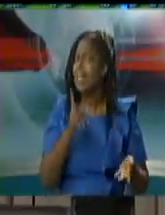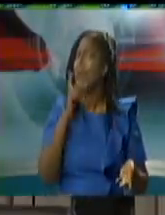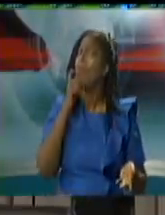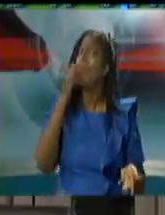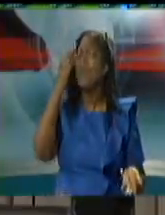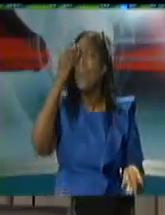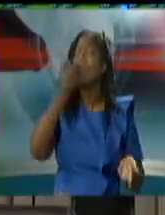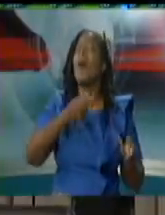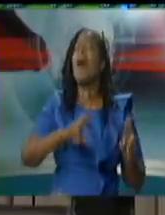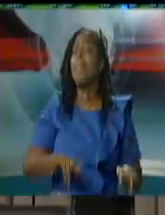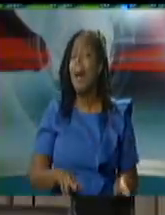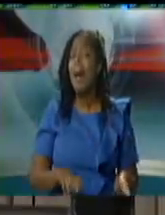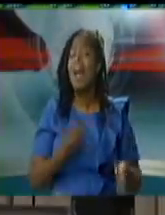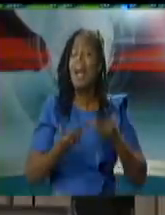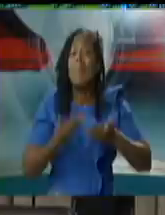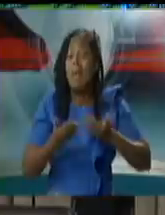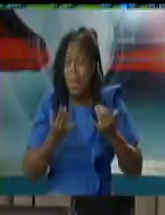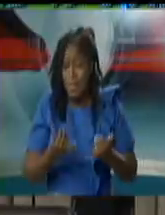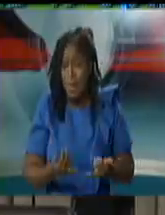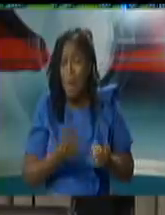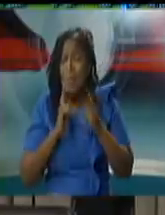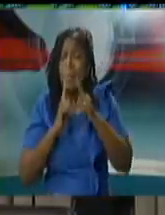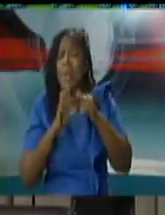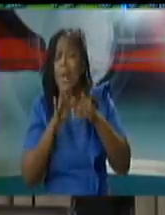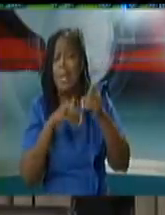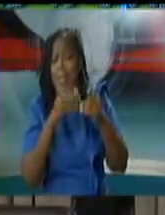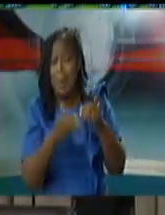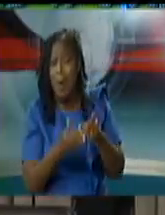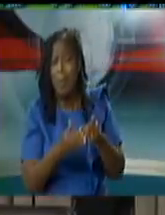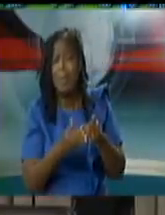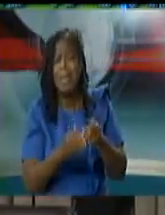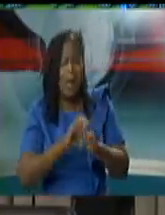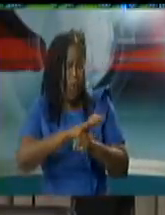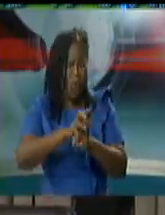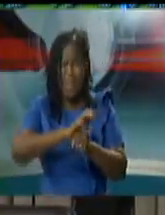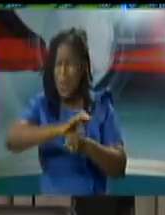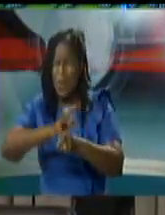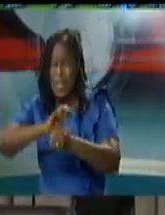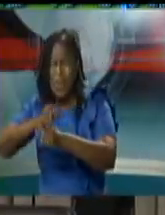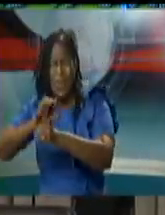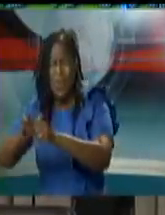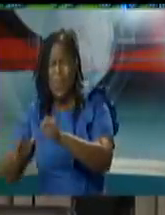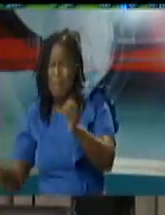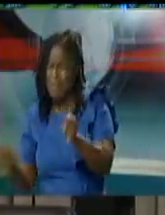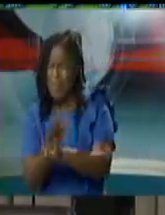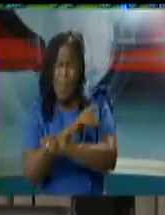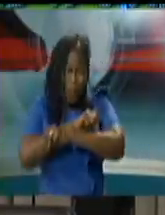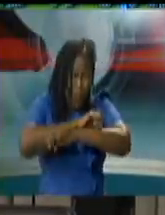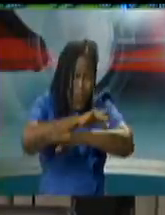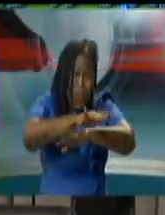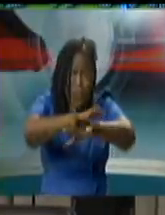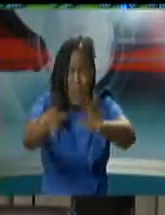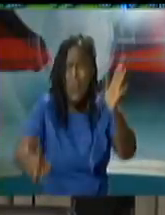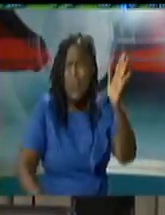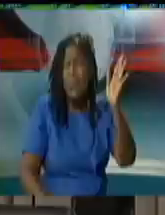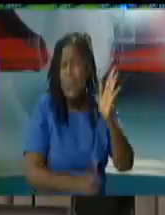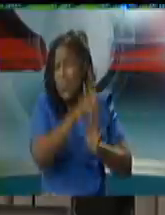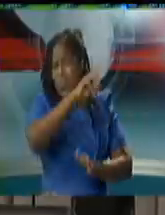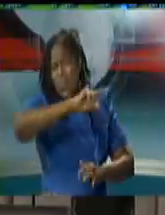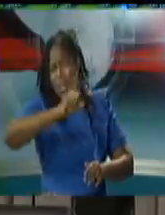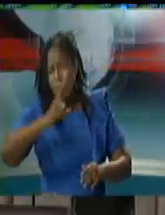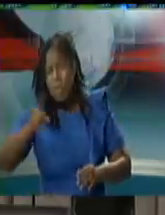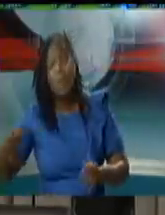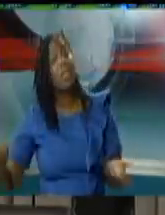from the prime minister come down we took robust measures that we are in this position but this is no victory